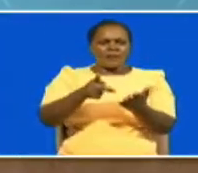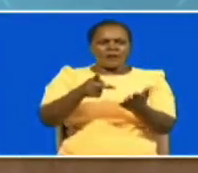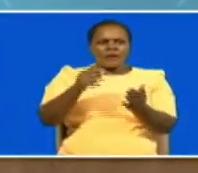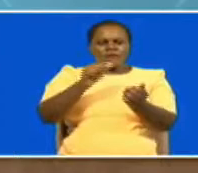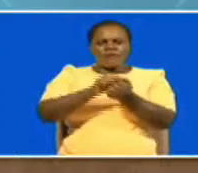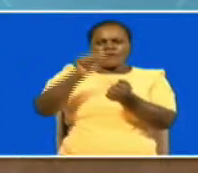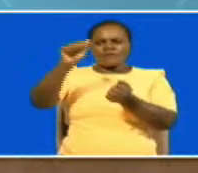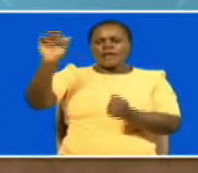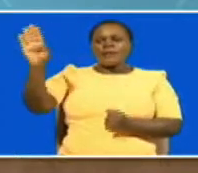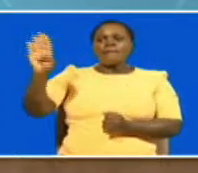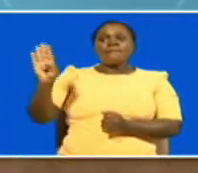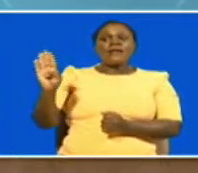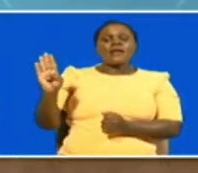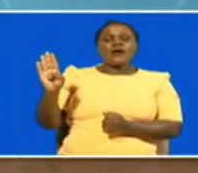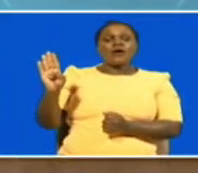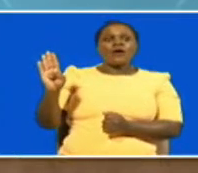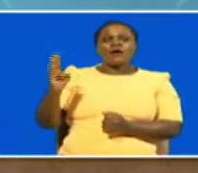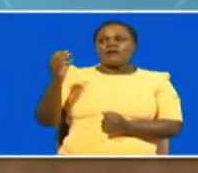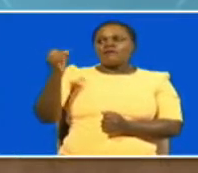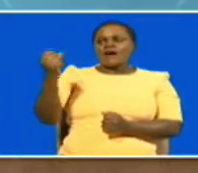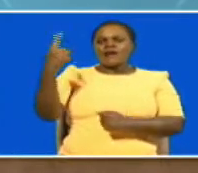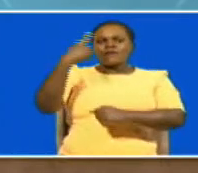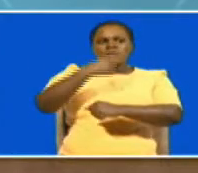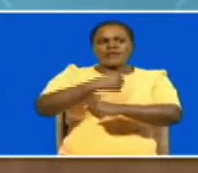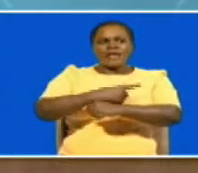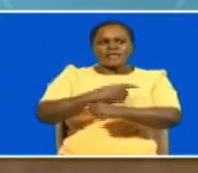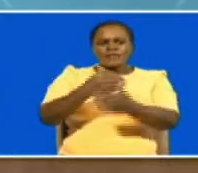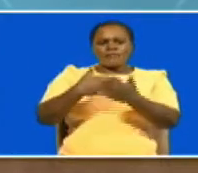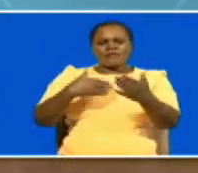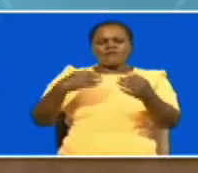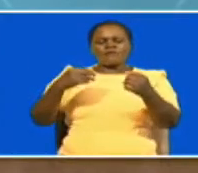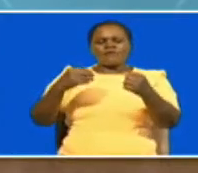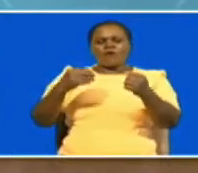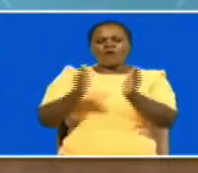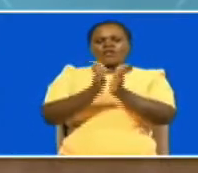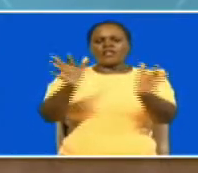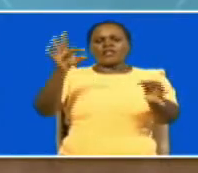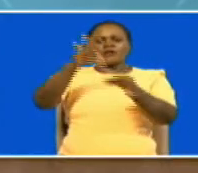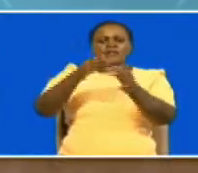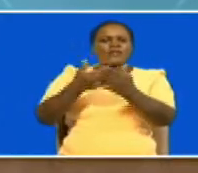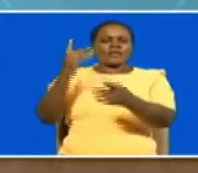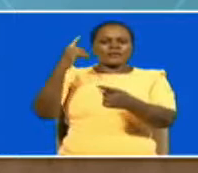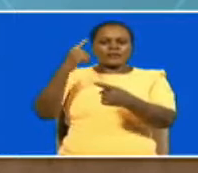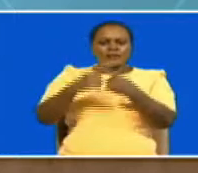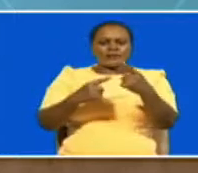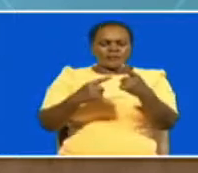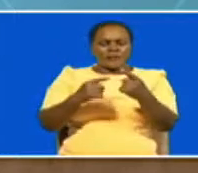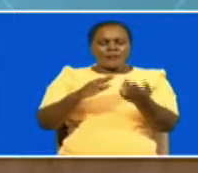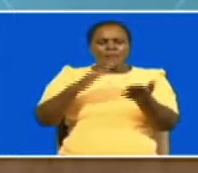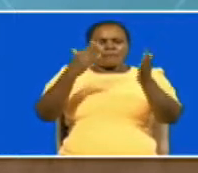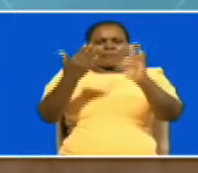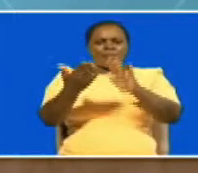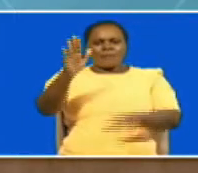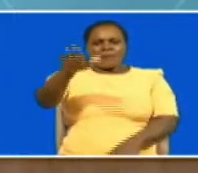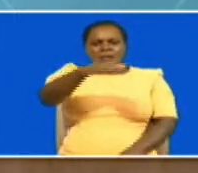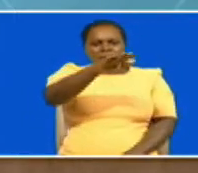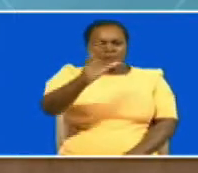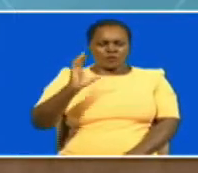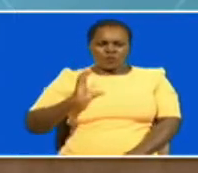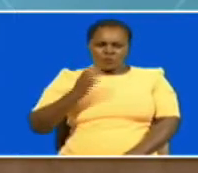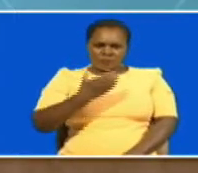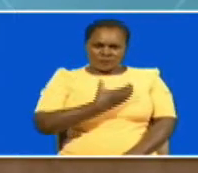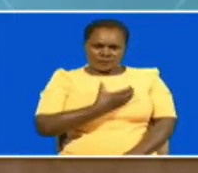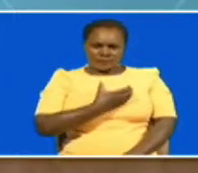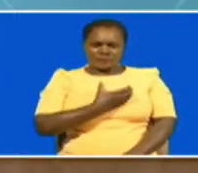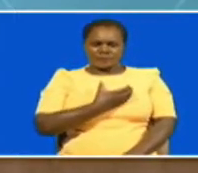15 billion shillings just five days to the august 9th general election last year appearing before the parliamentary public petitions committee